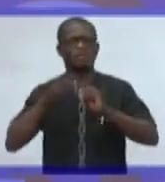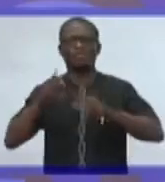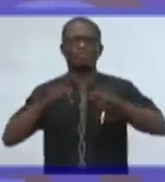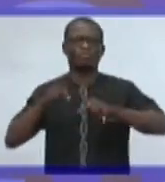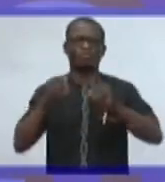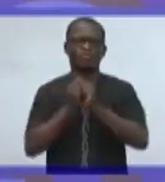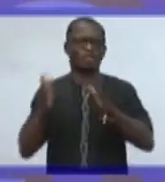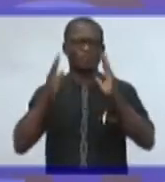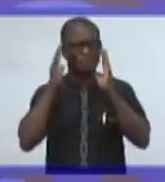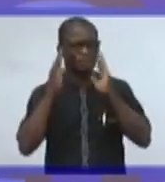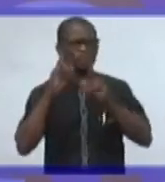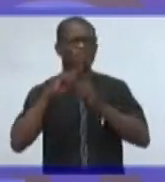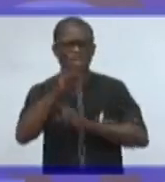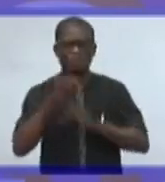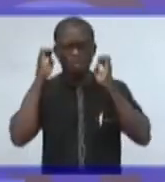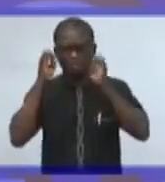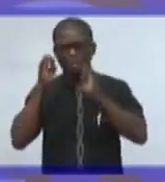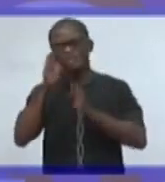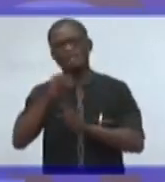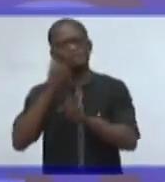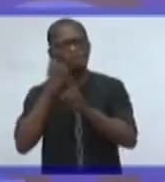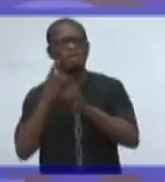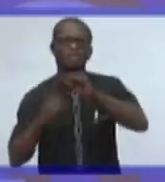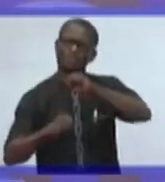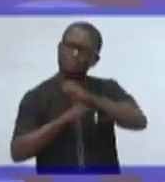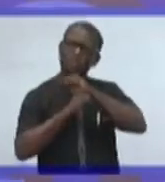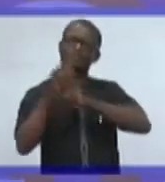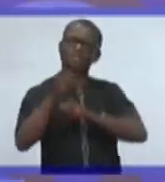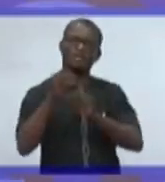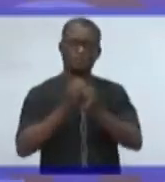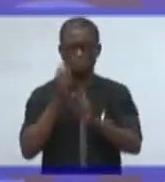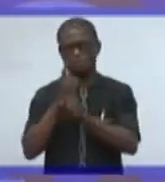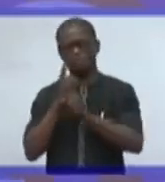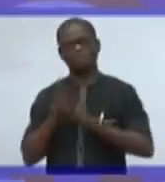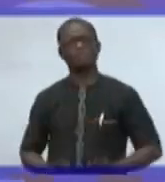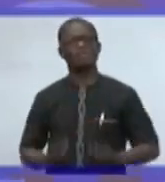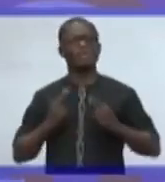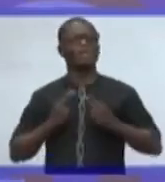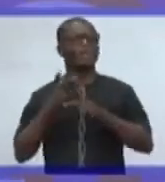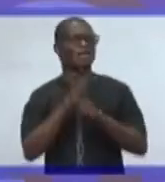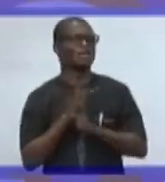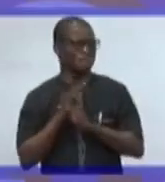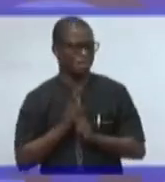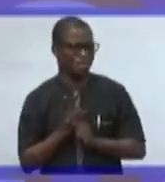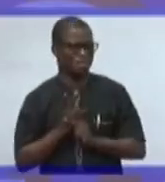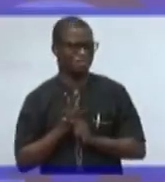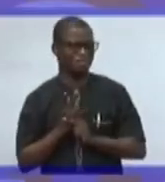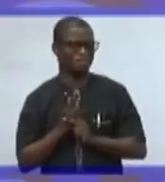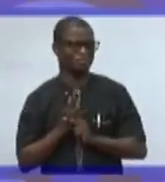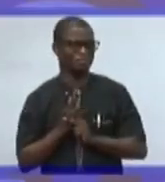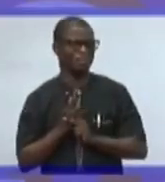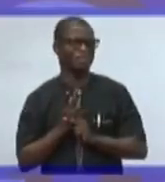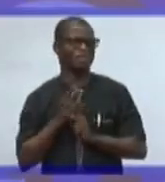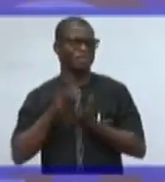appropriately, support them with the proper health care infrastructure, which is the